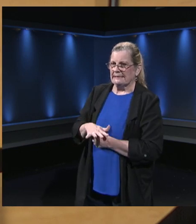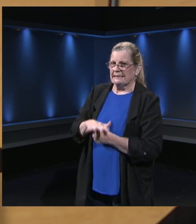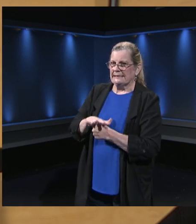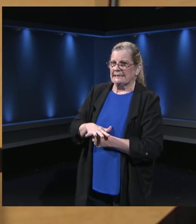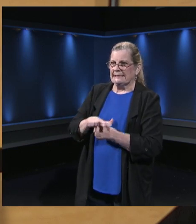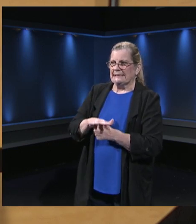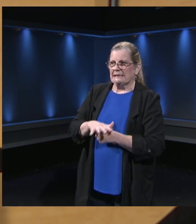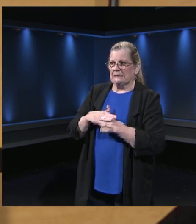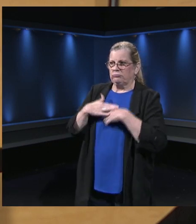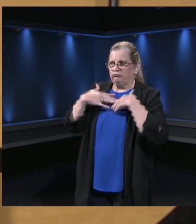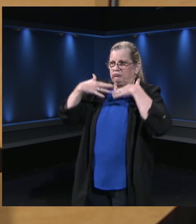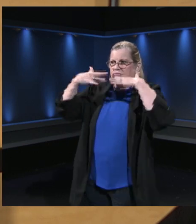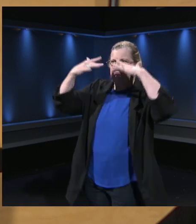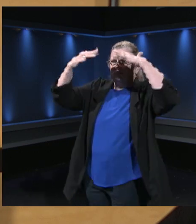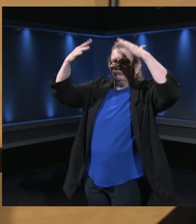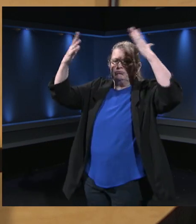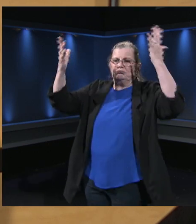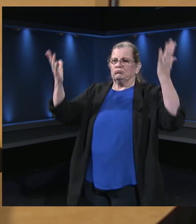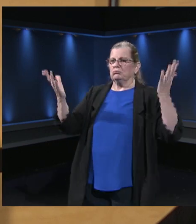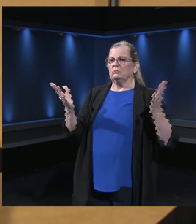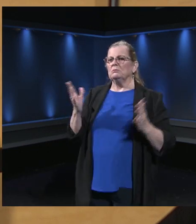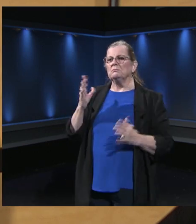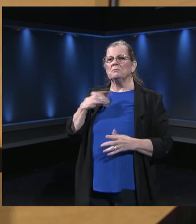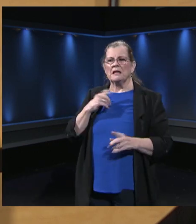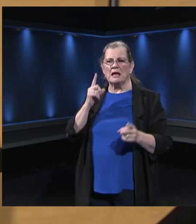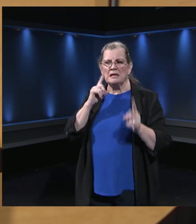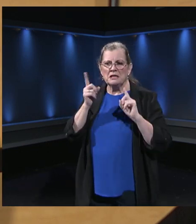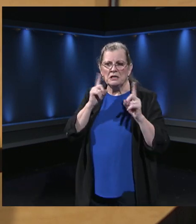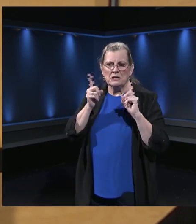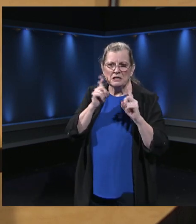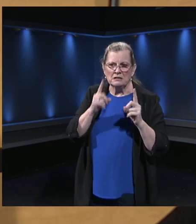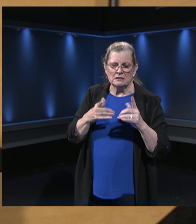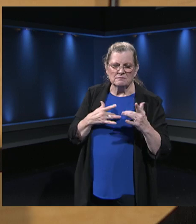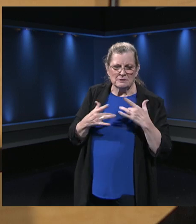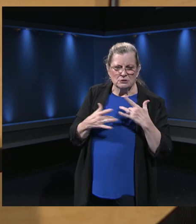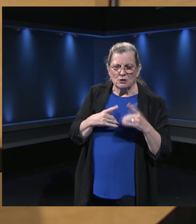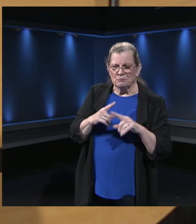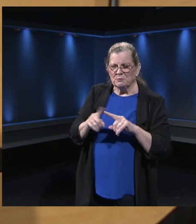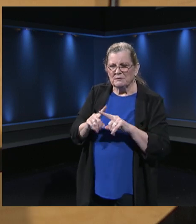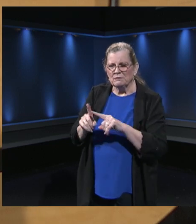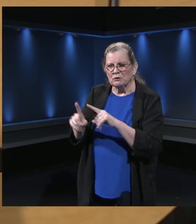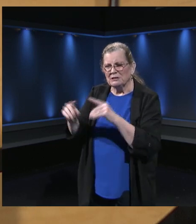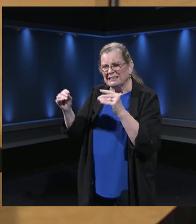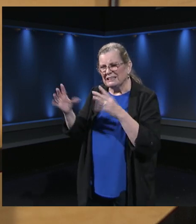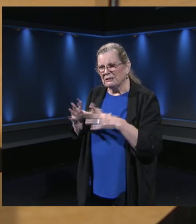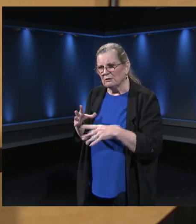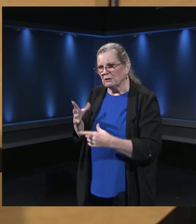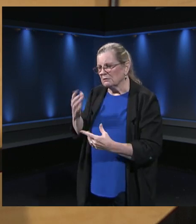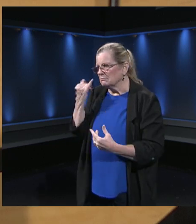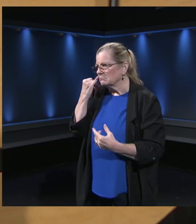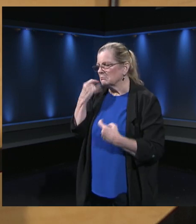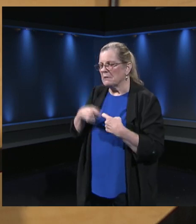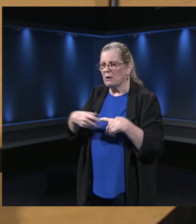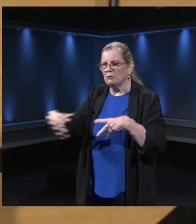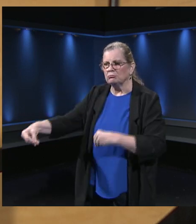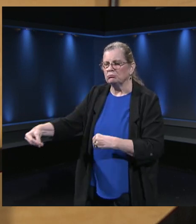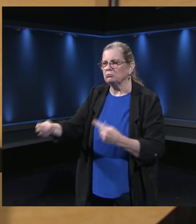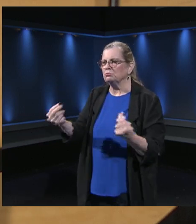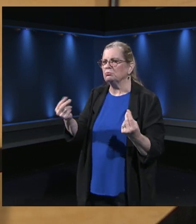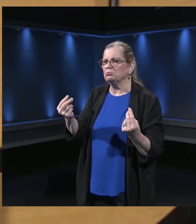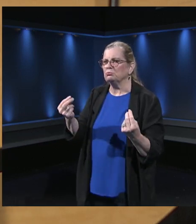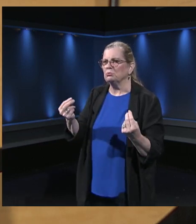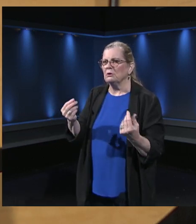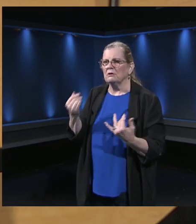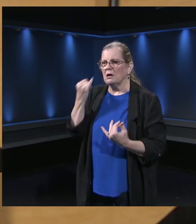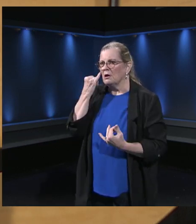So I'll hear some concerns from teachers, you know, what if my power goes out? What if my Wi-Fi goes down? mean, those